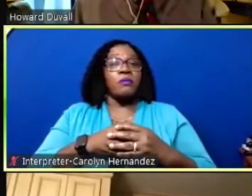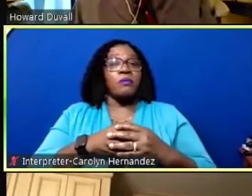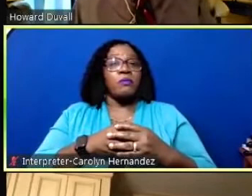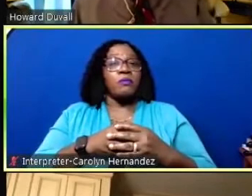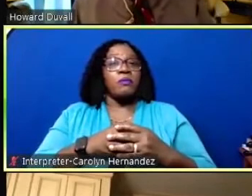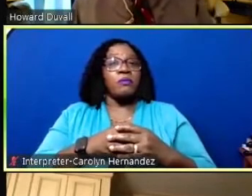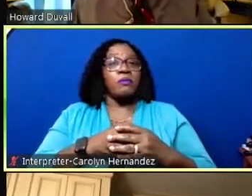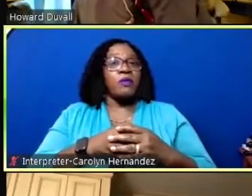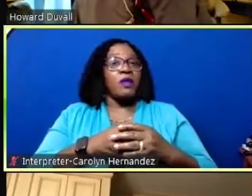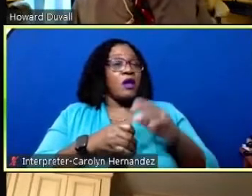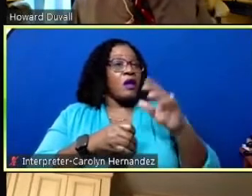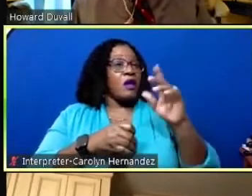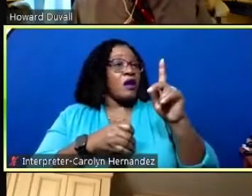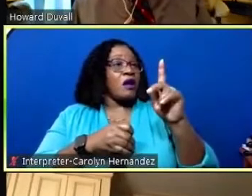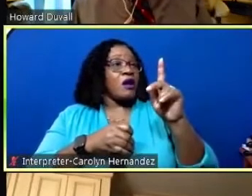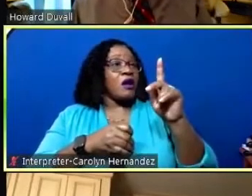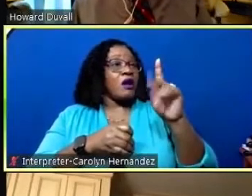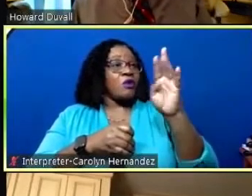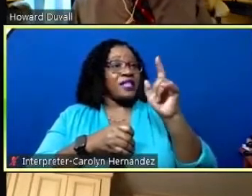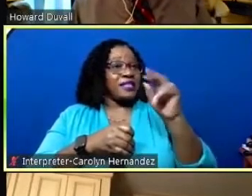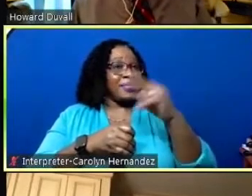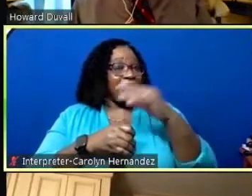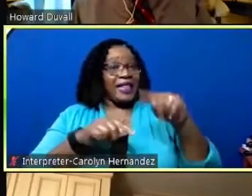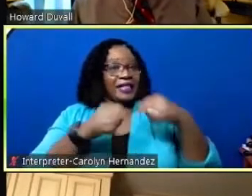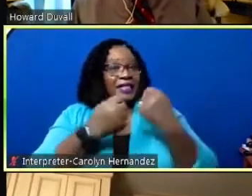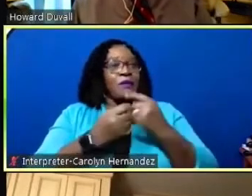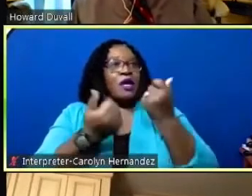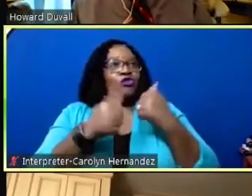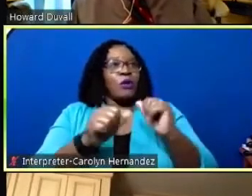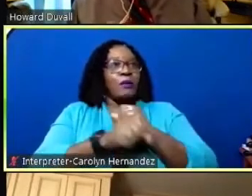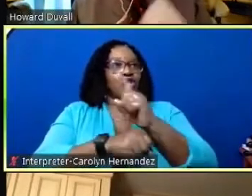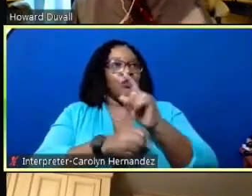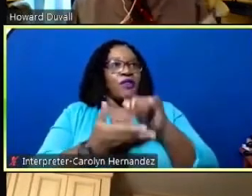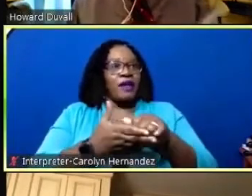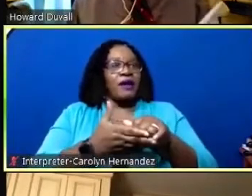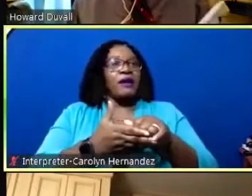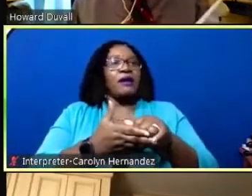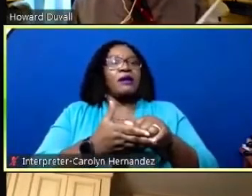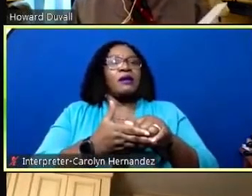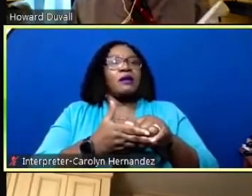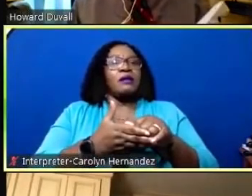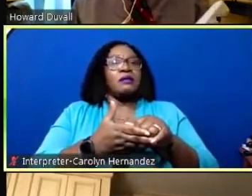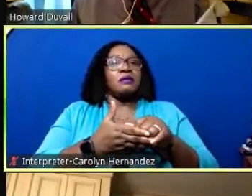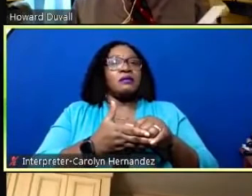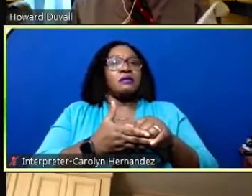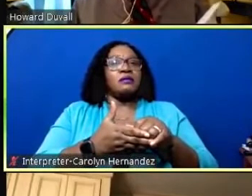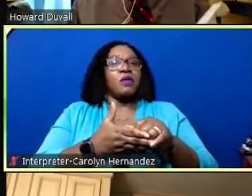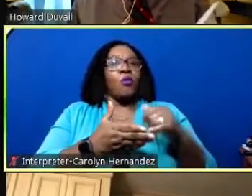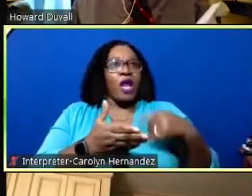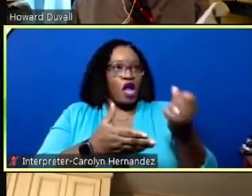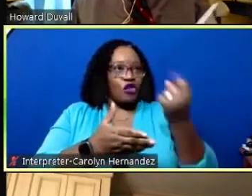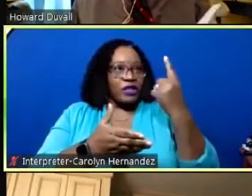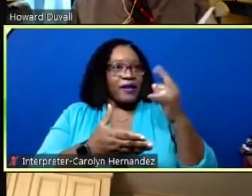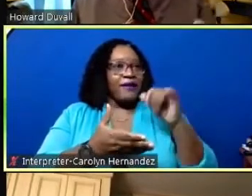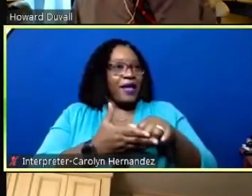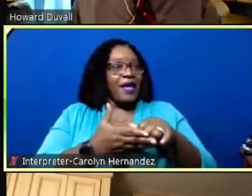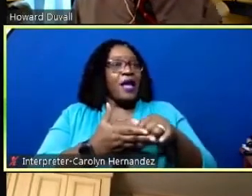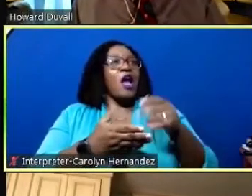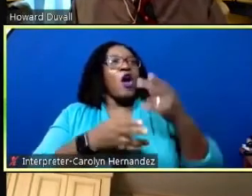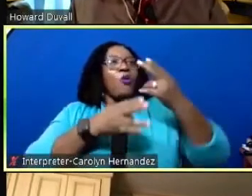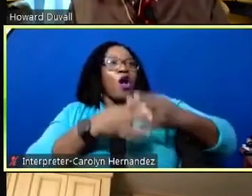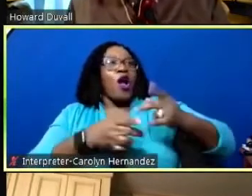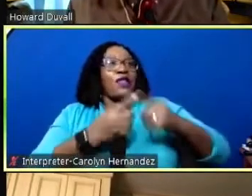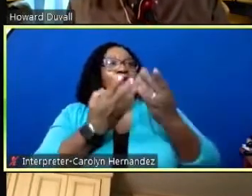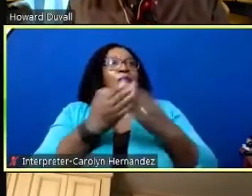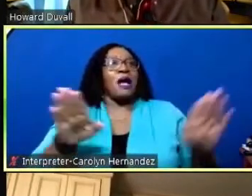uh kristen and the team then i i'm trying to make sure we we're um um um understanding we we do call this public